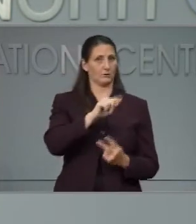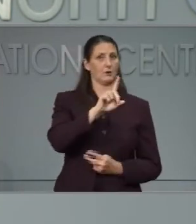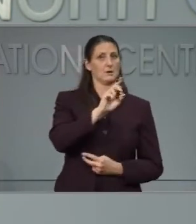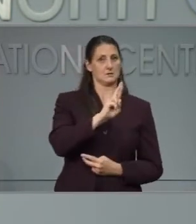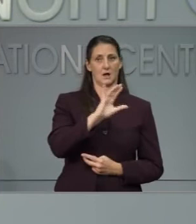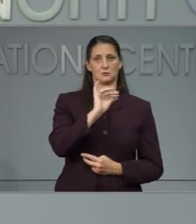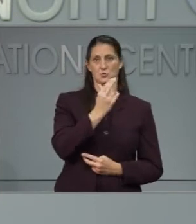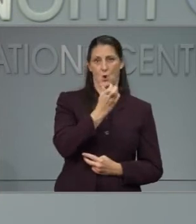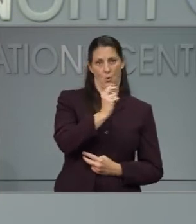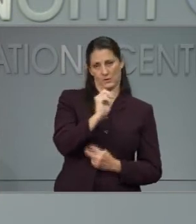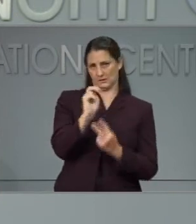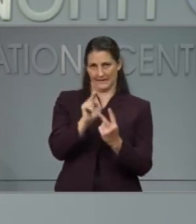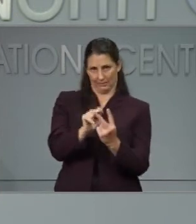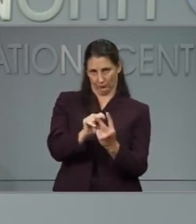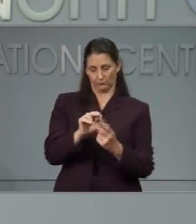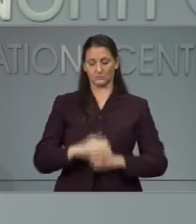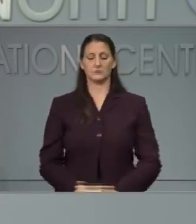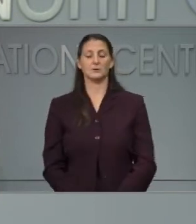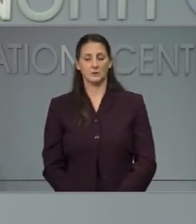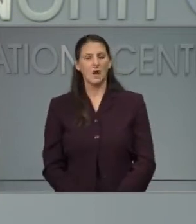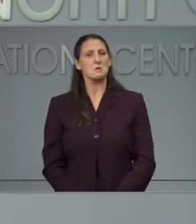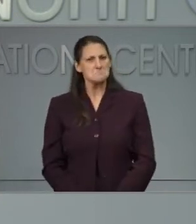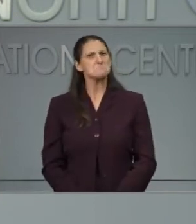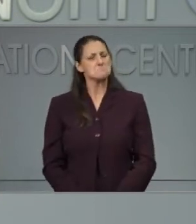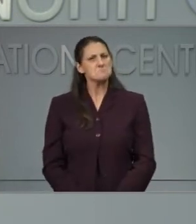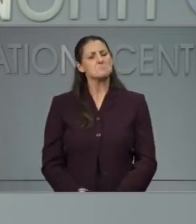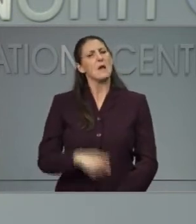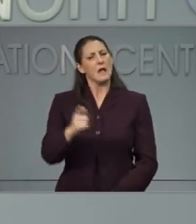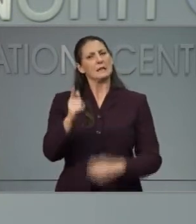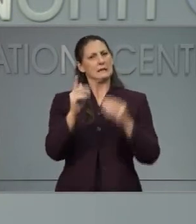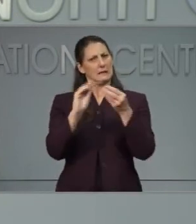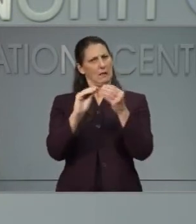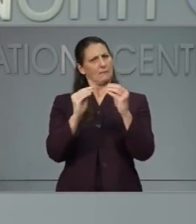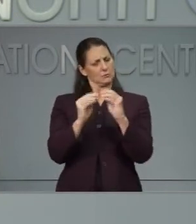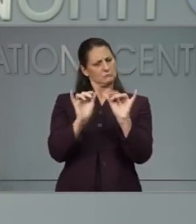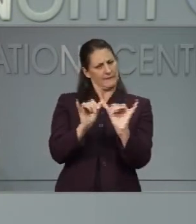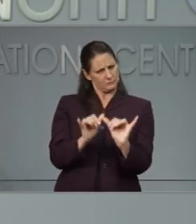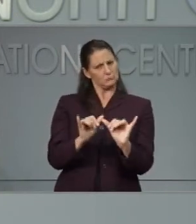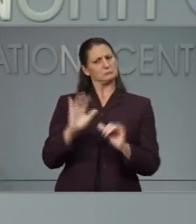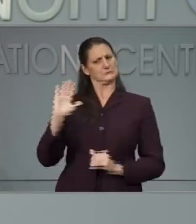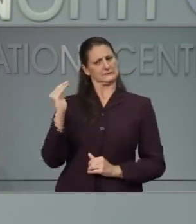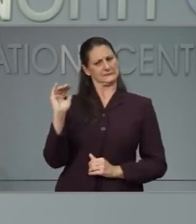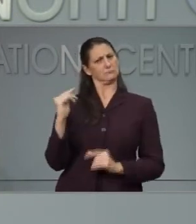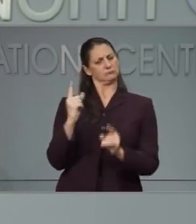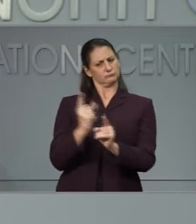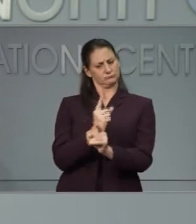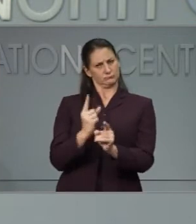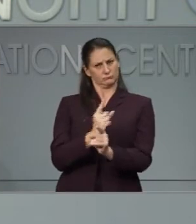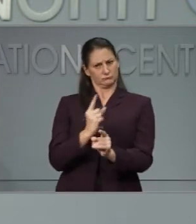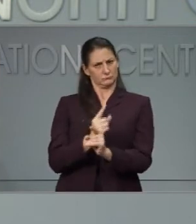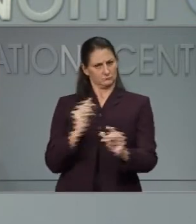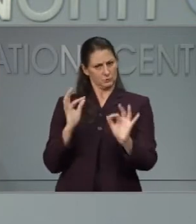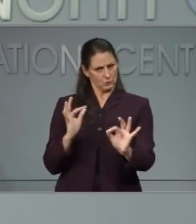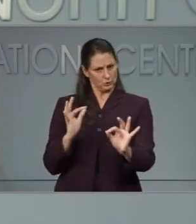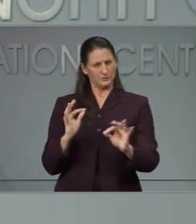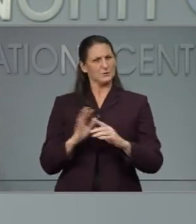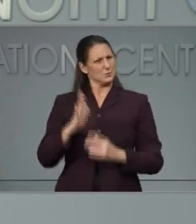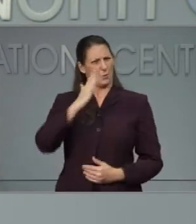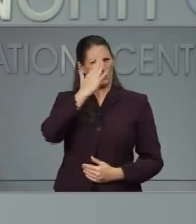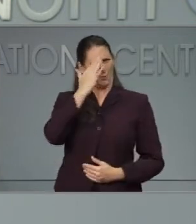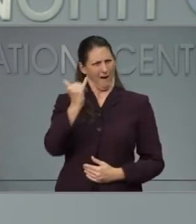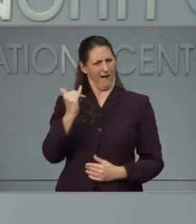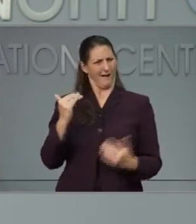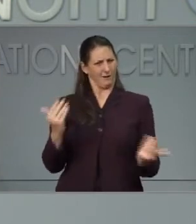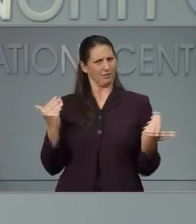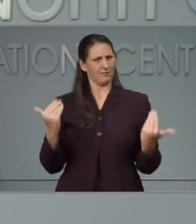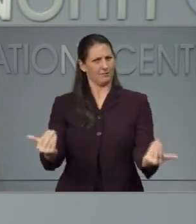this. The metrics aren't exactly where everyone wants them to be, and even Dr. Cohen said this. Why go into phase 2.5 right now, first?